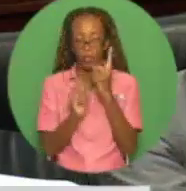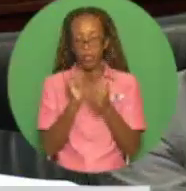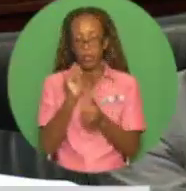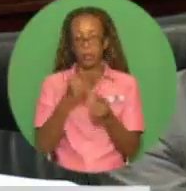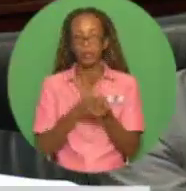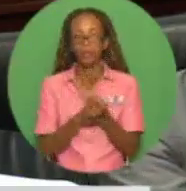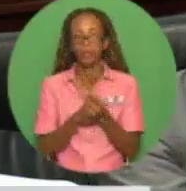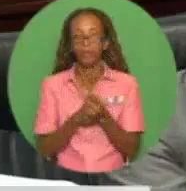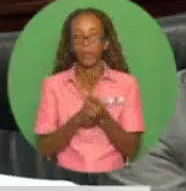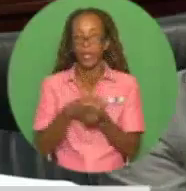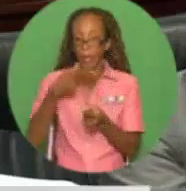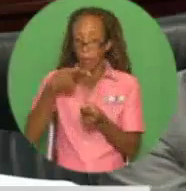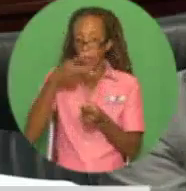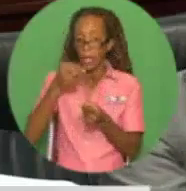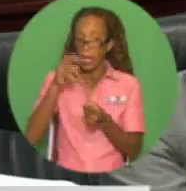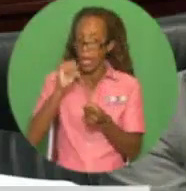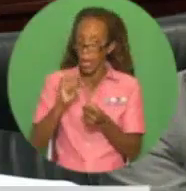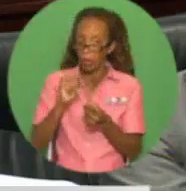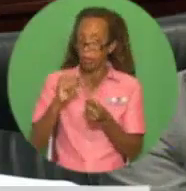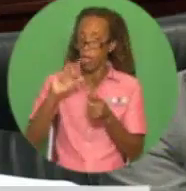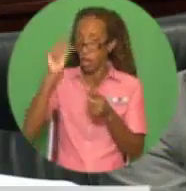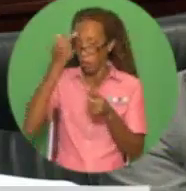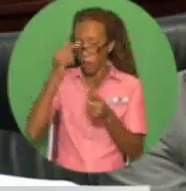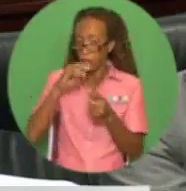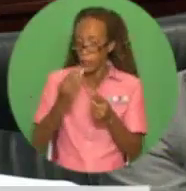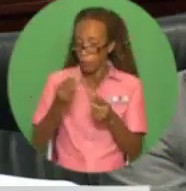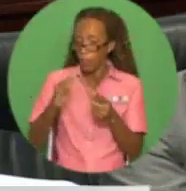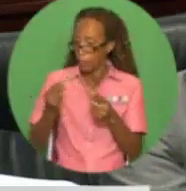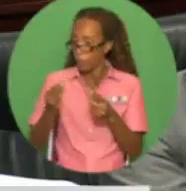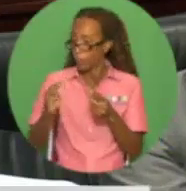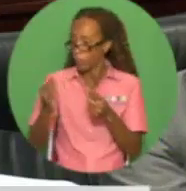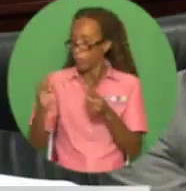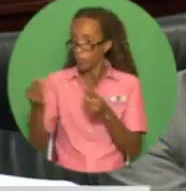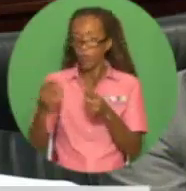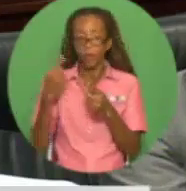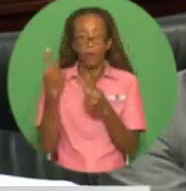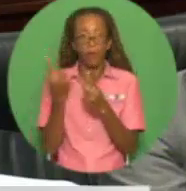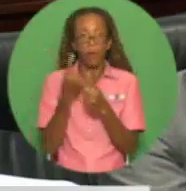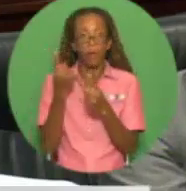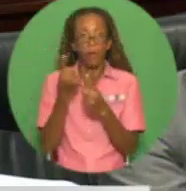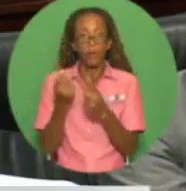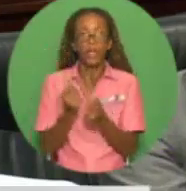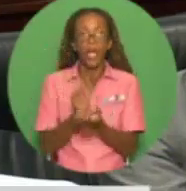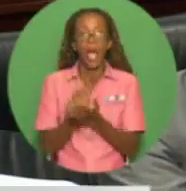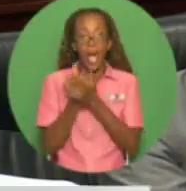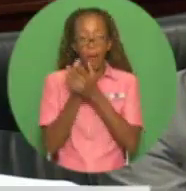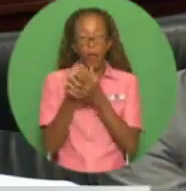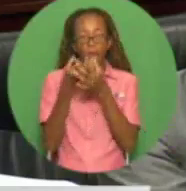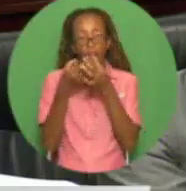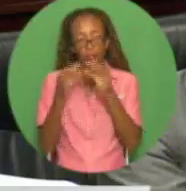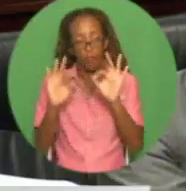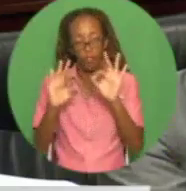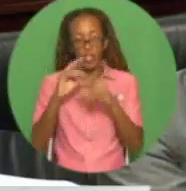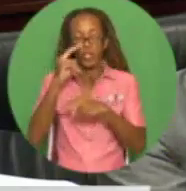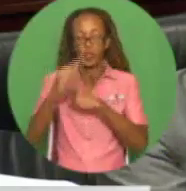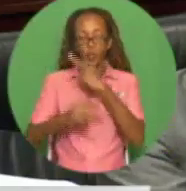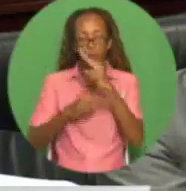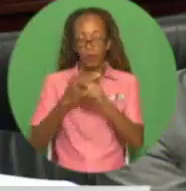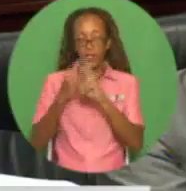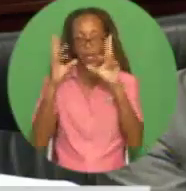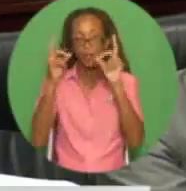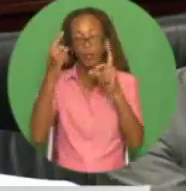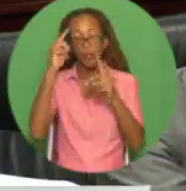Successive PNM governments have long provided free universal education to our